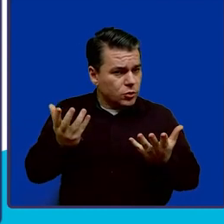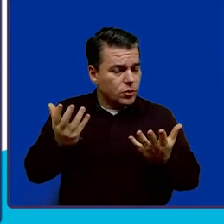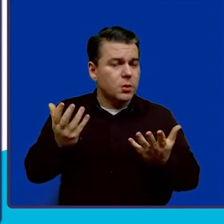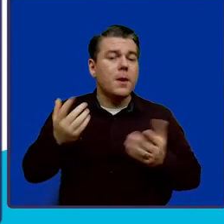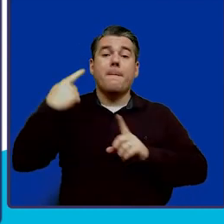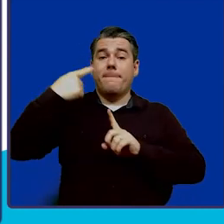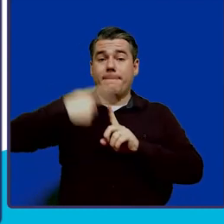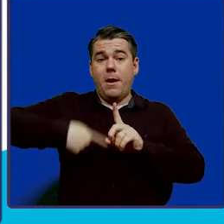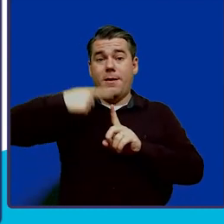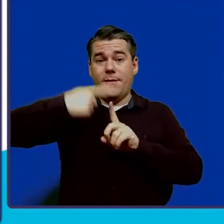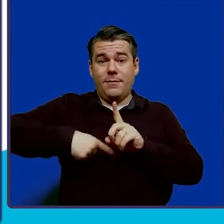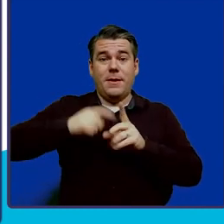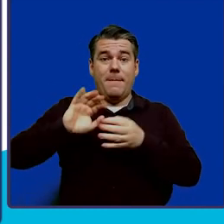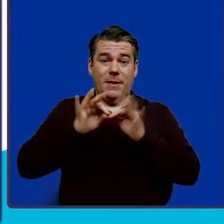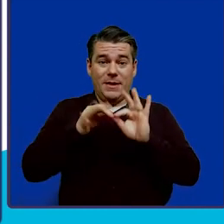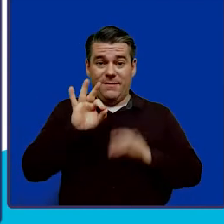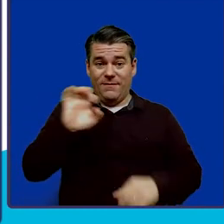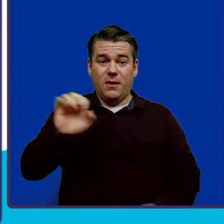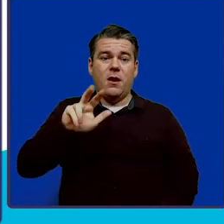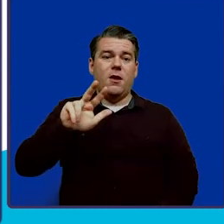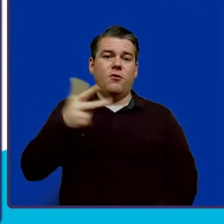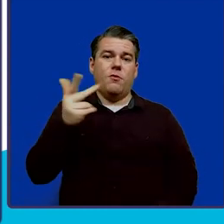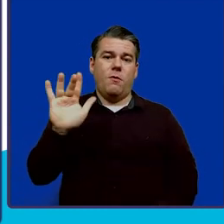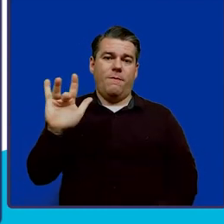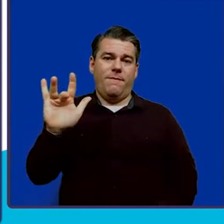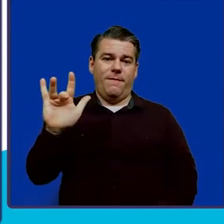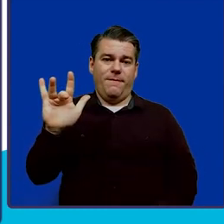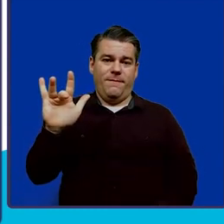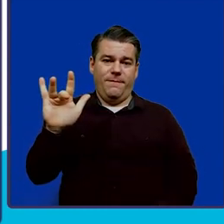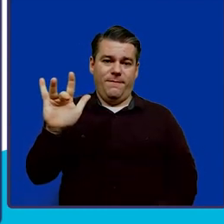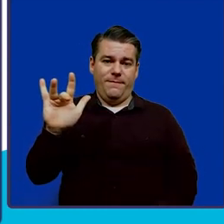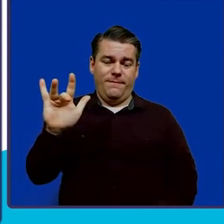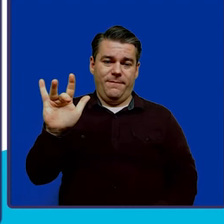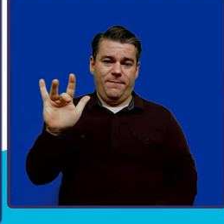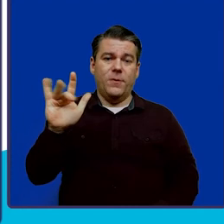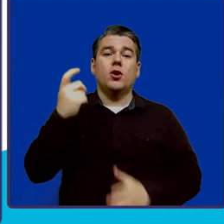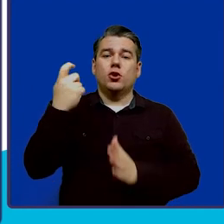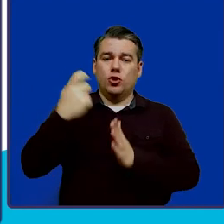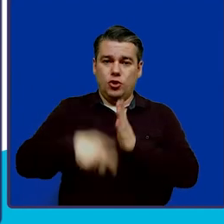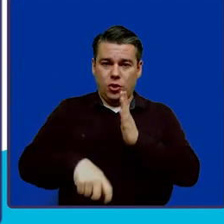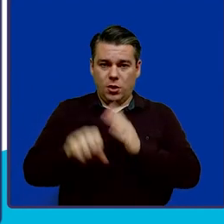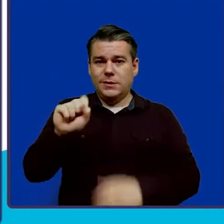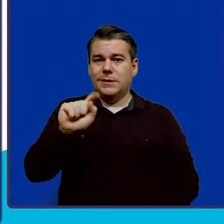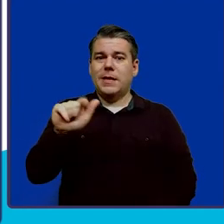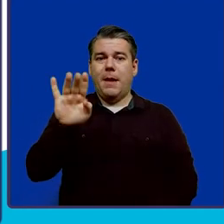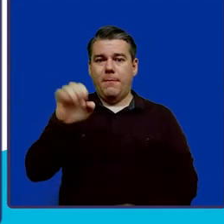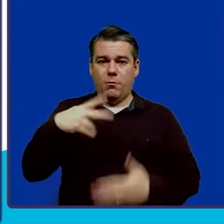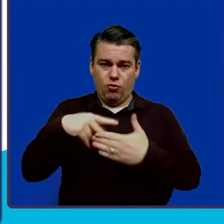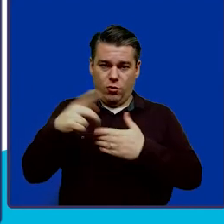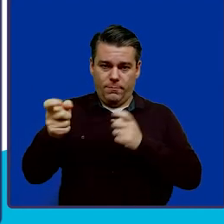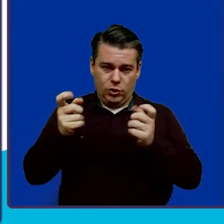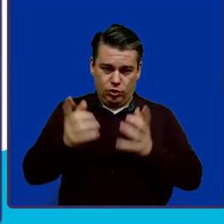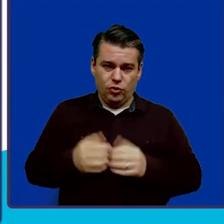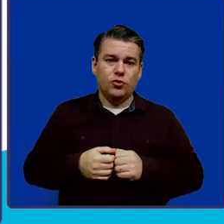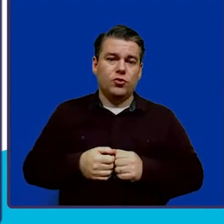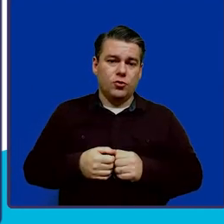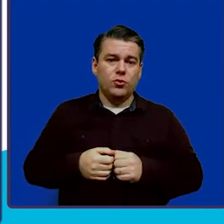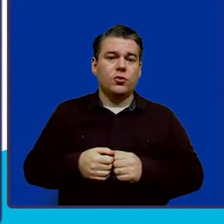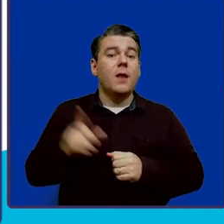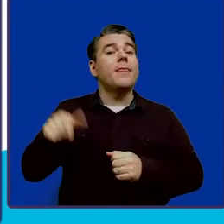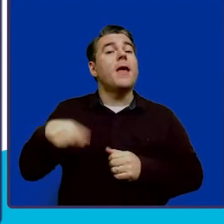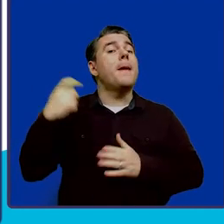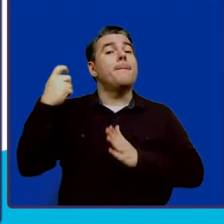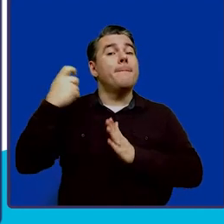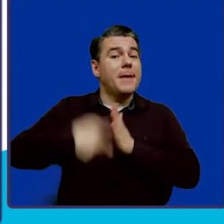So, the monthly maintenance fee is $3.25. That is charged by Stable Program Manager. This amount is